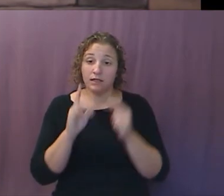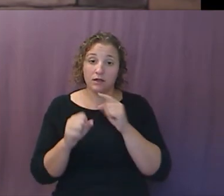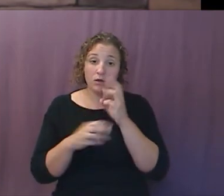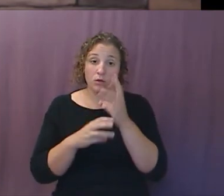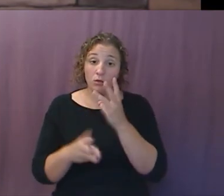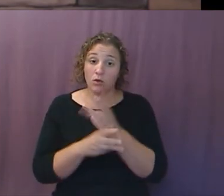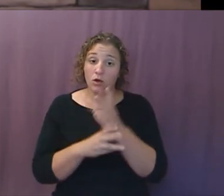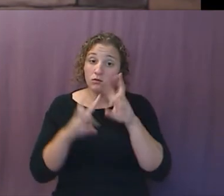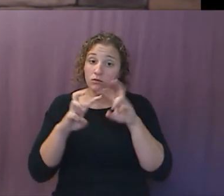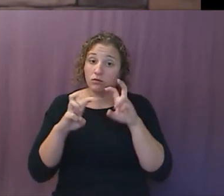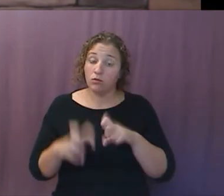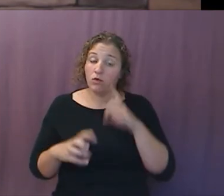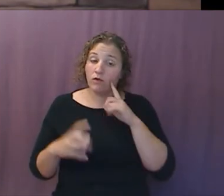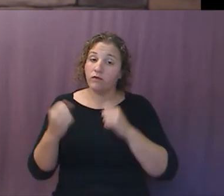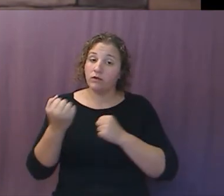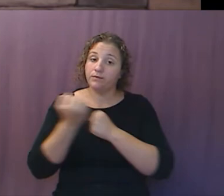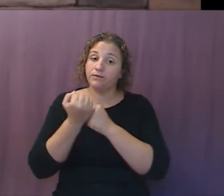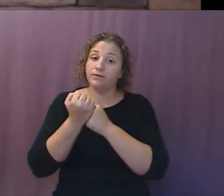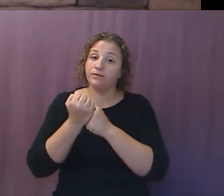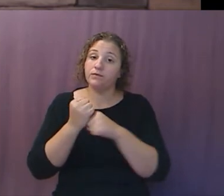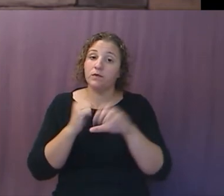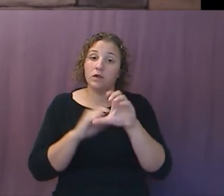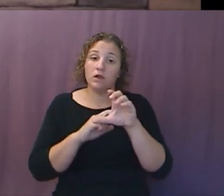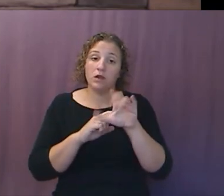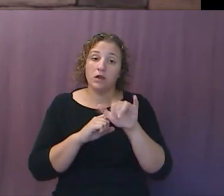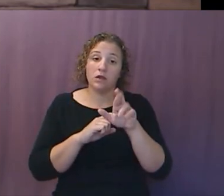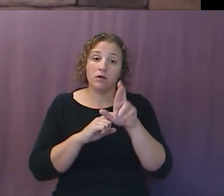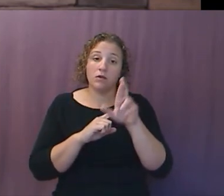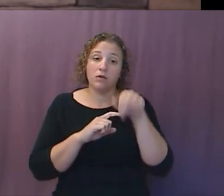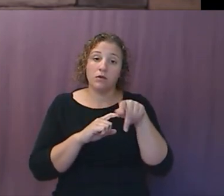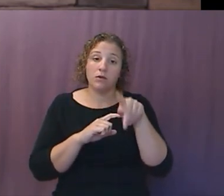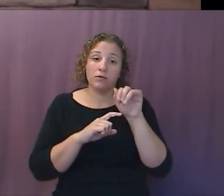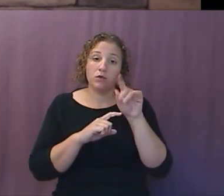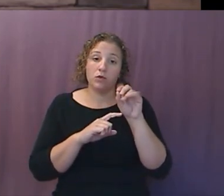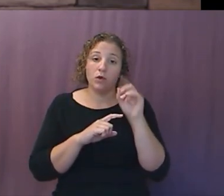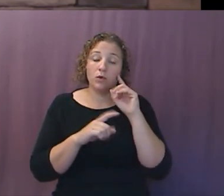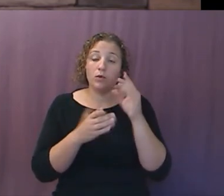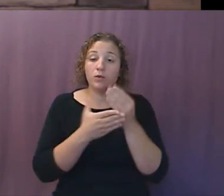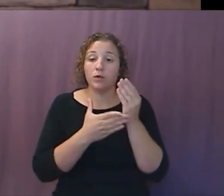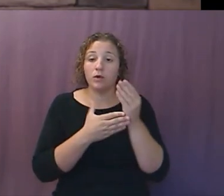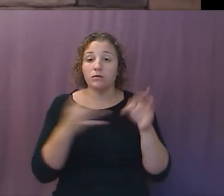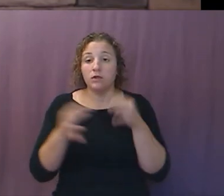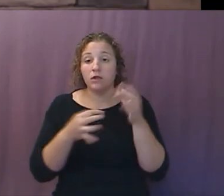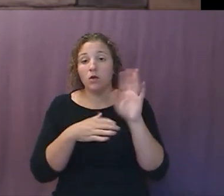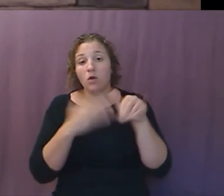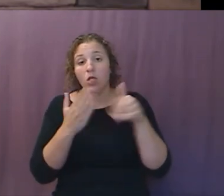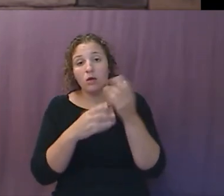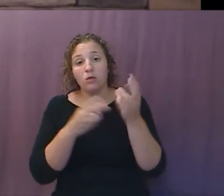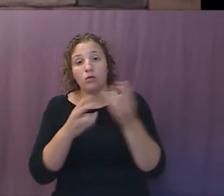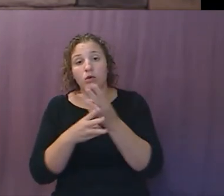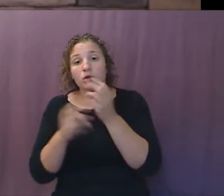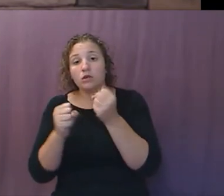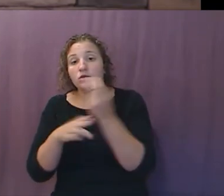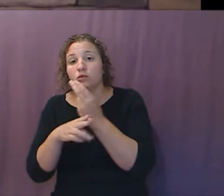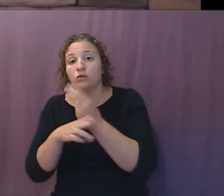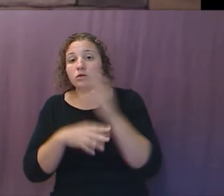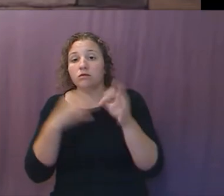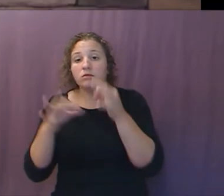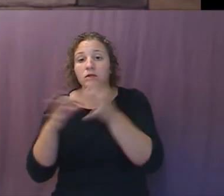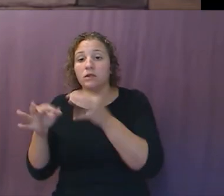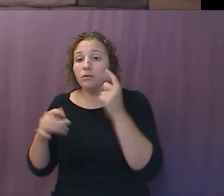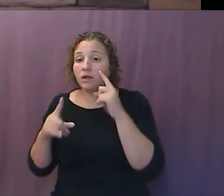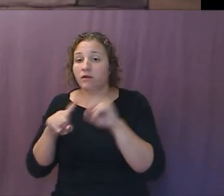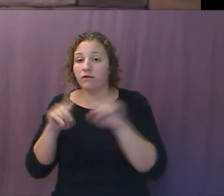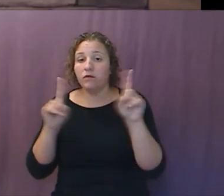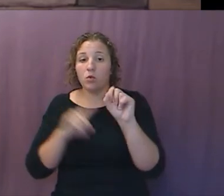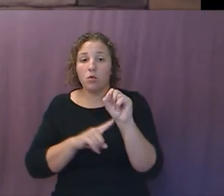stable cryptocurrency that all the world could use, distributed all around in people's hands, but if you turn it off,